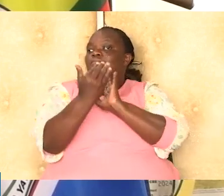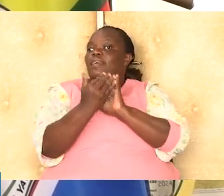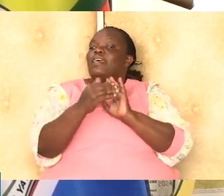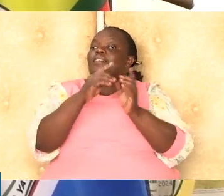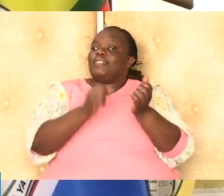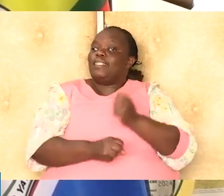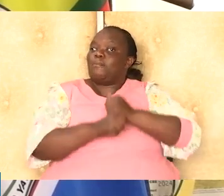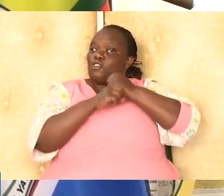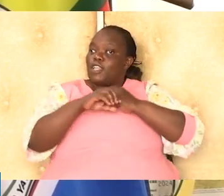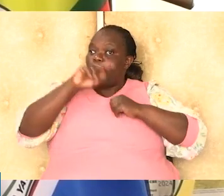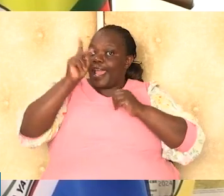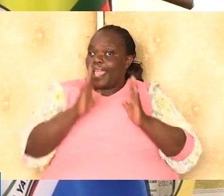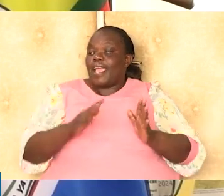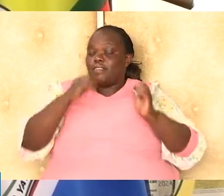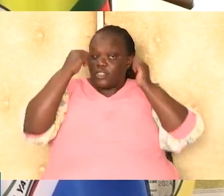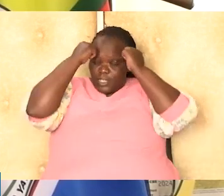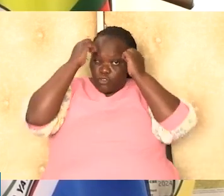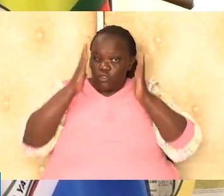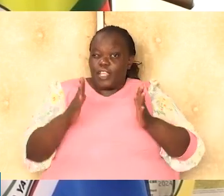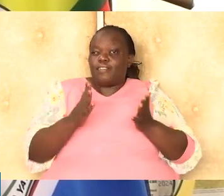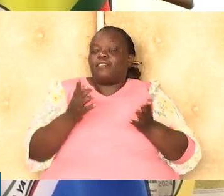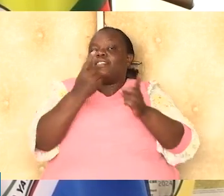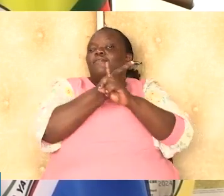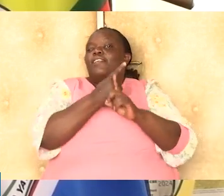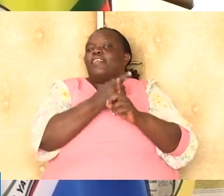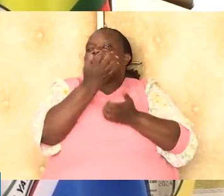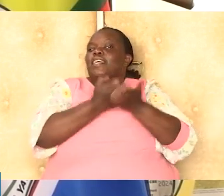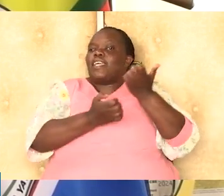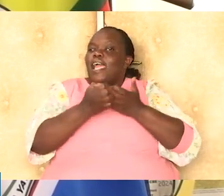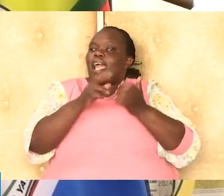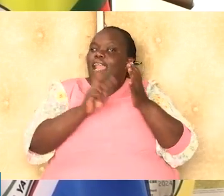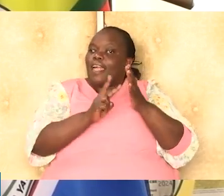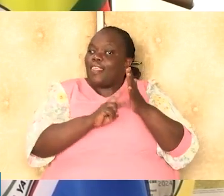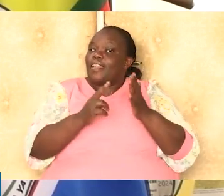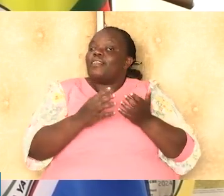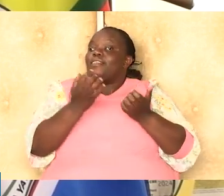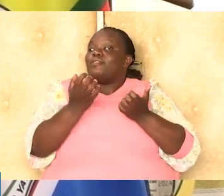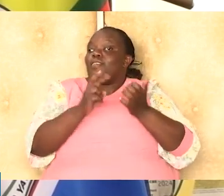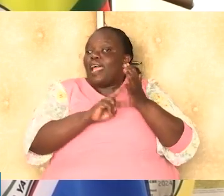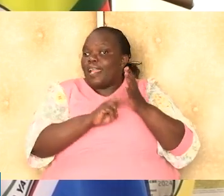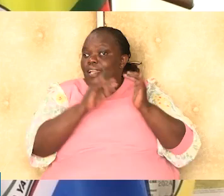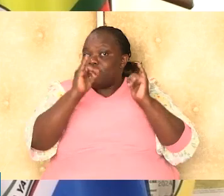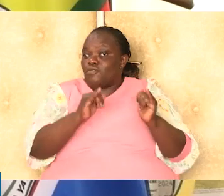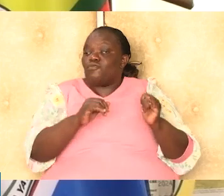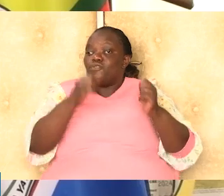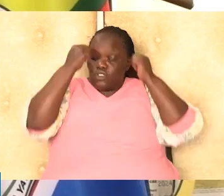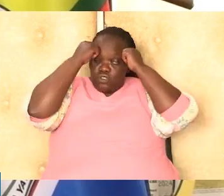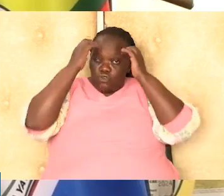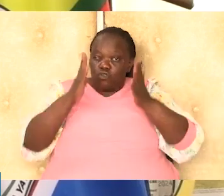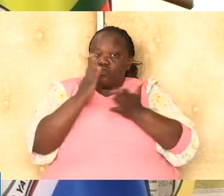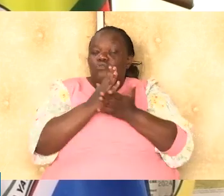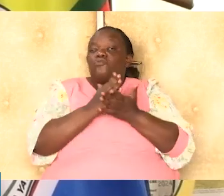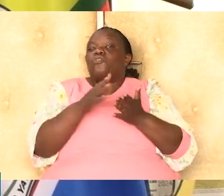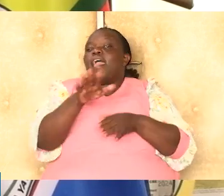Kenya students from diverse socioeconomic backgrounds. Under the new economic education funding model, students are